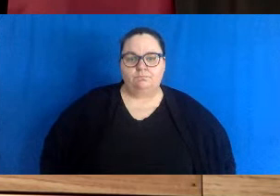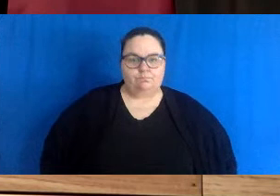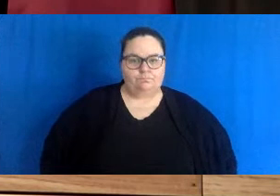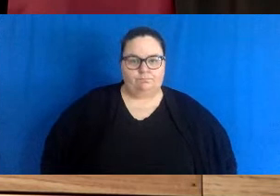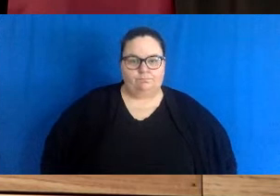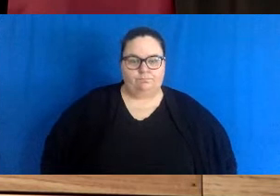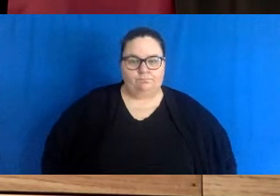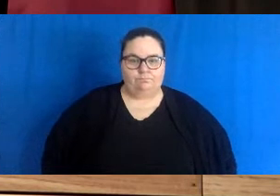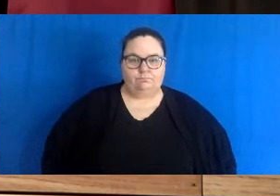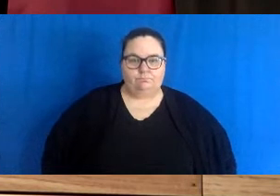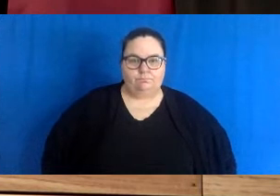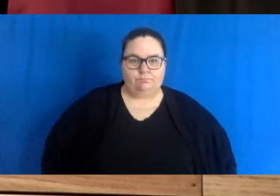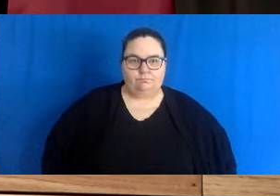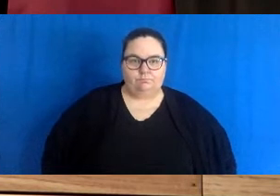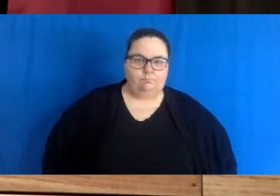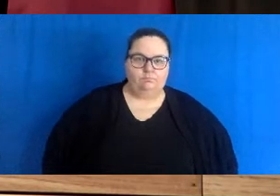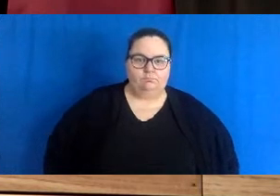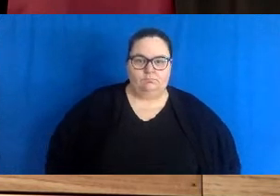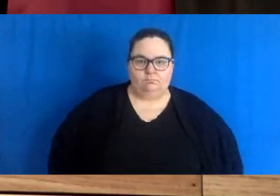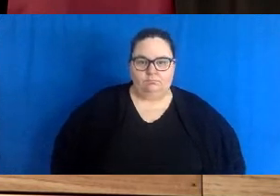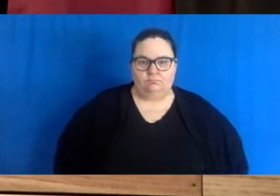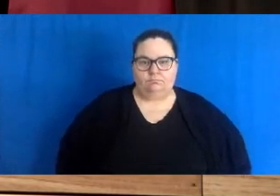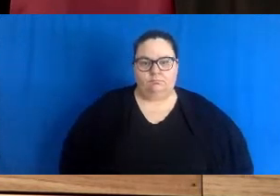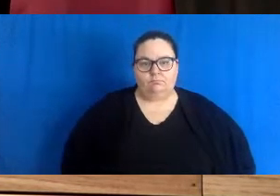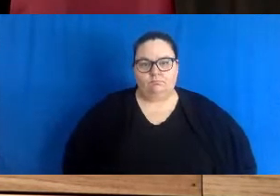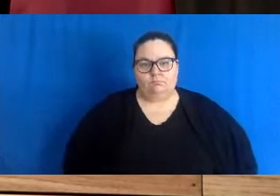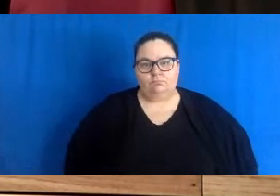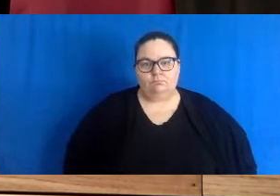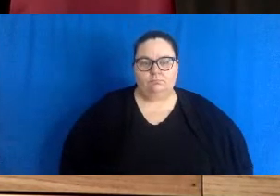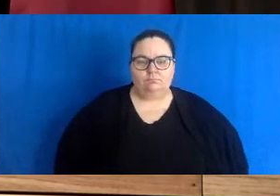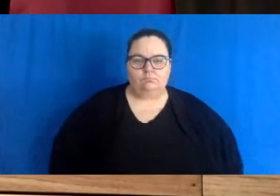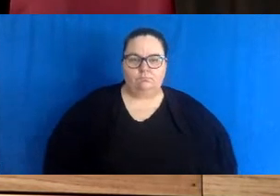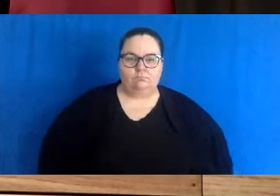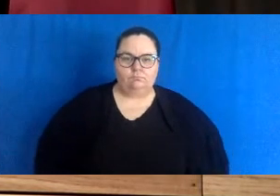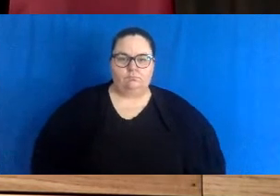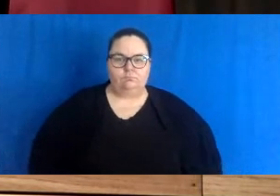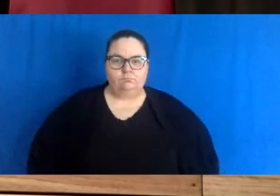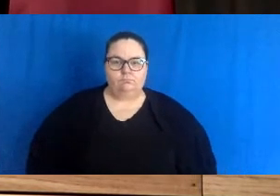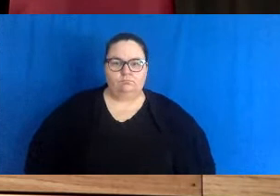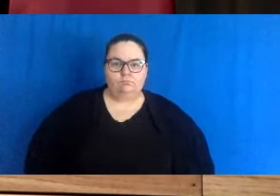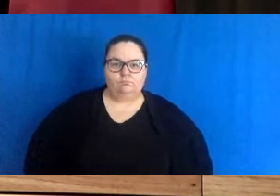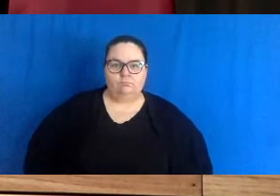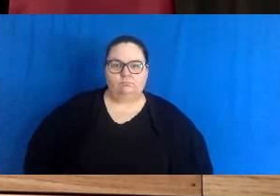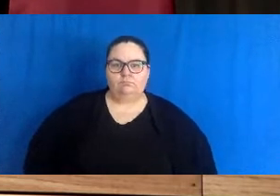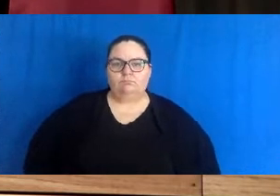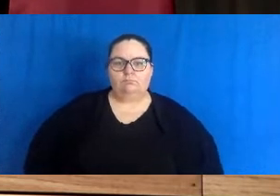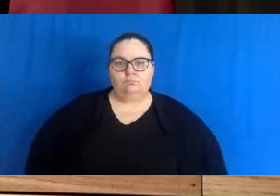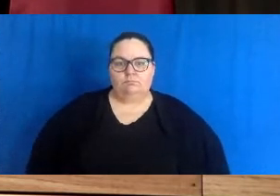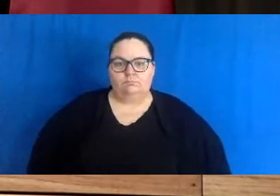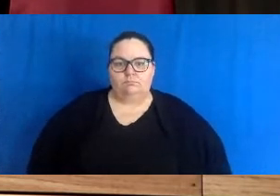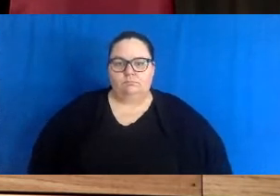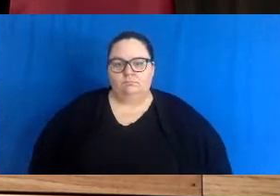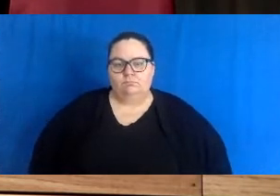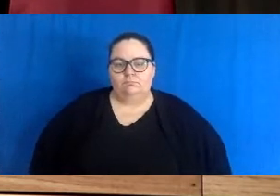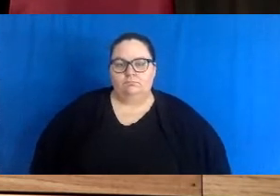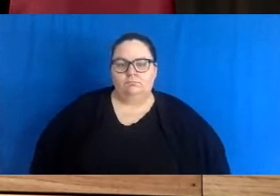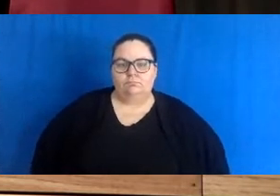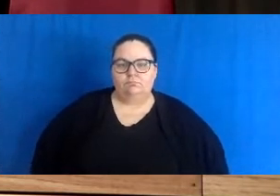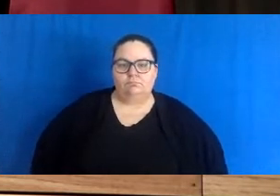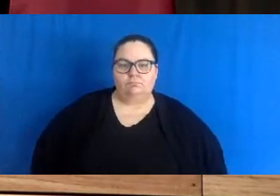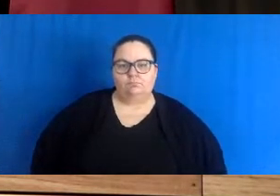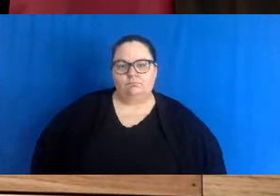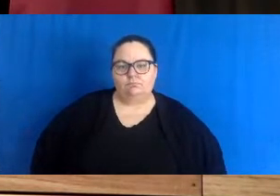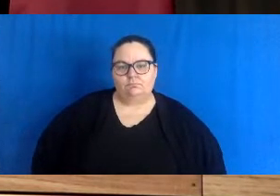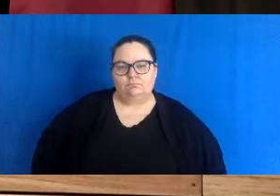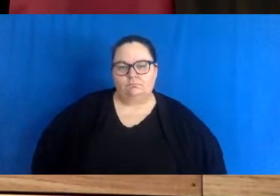flattening the curb was to not go into critical phase going into critical